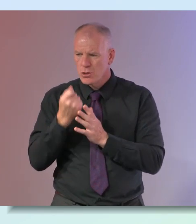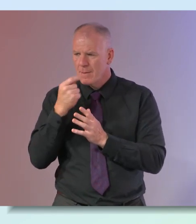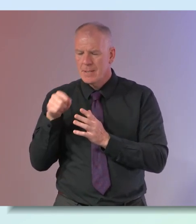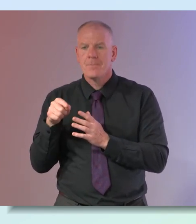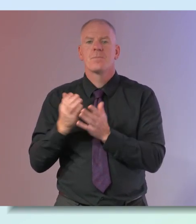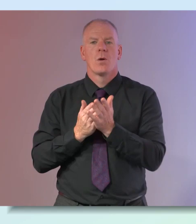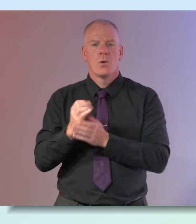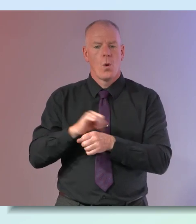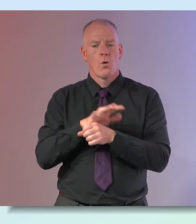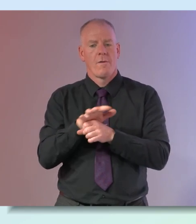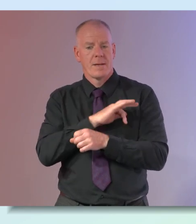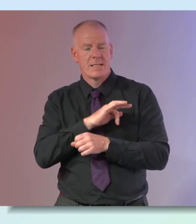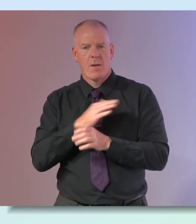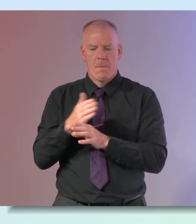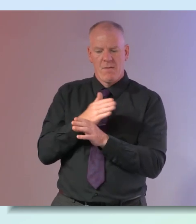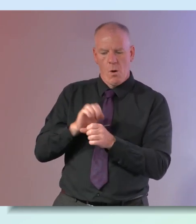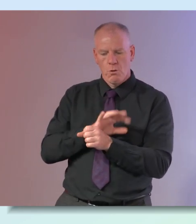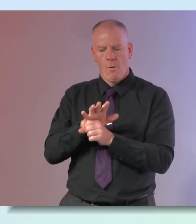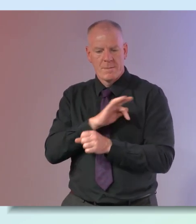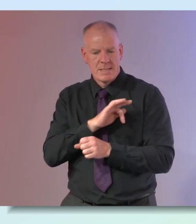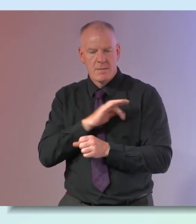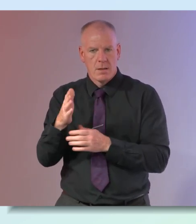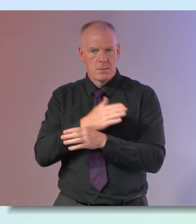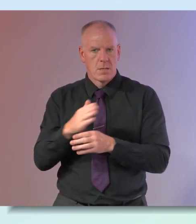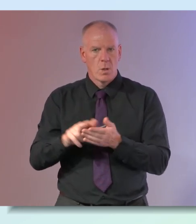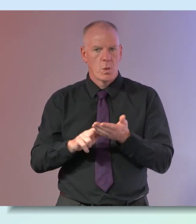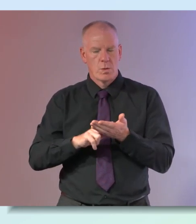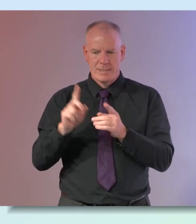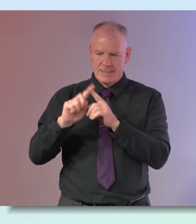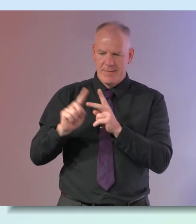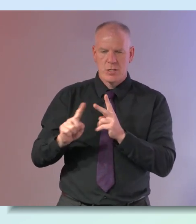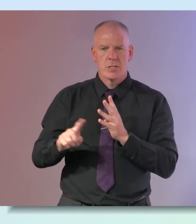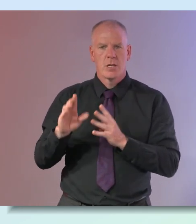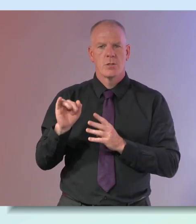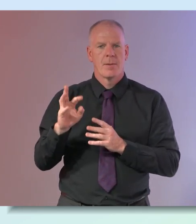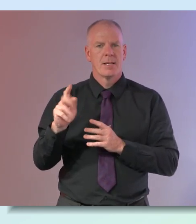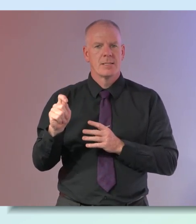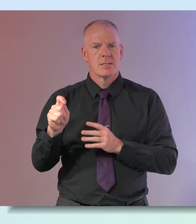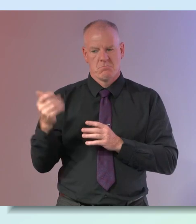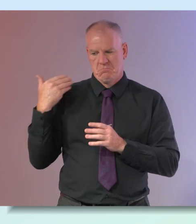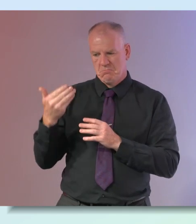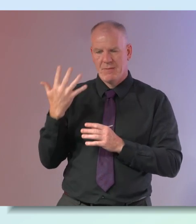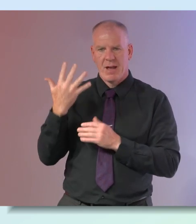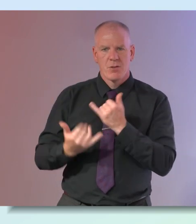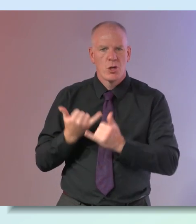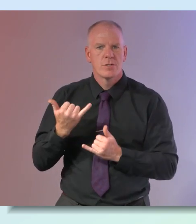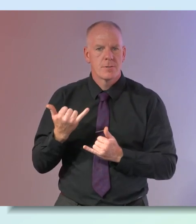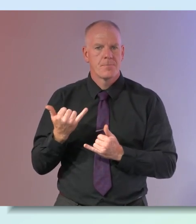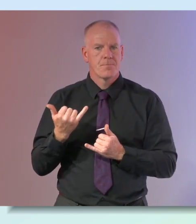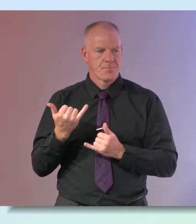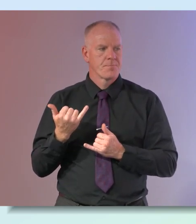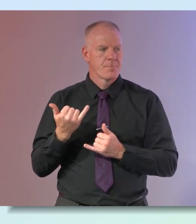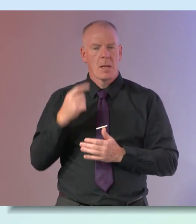me during covid or pre-covid i started taking various different supplements in the last five years and i i believe